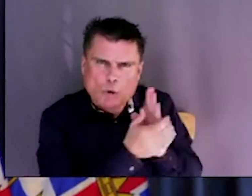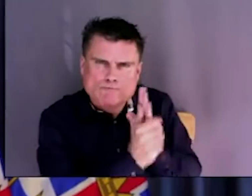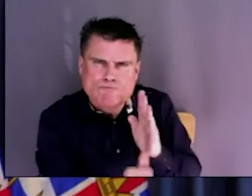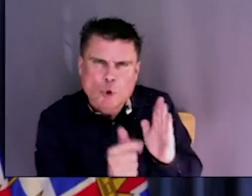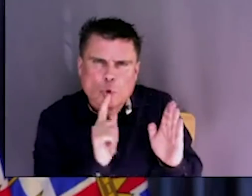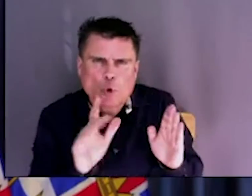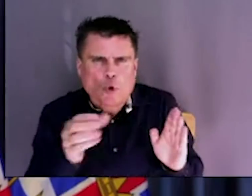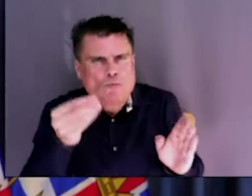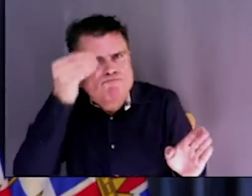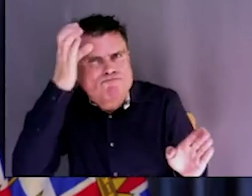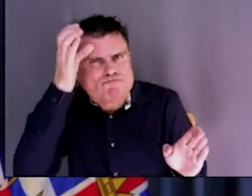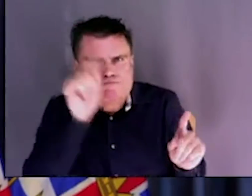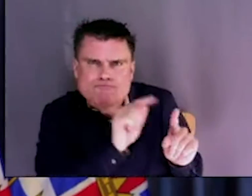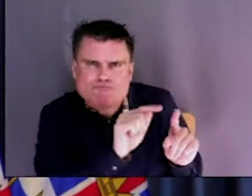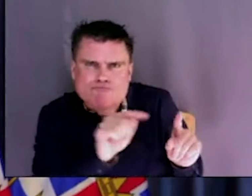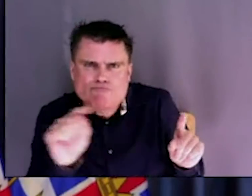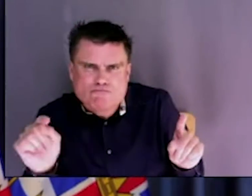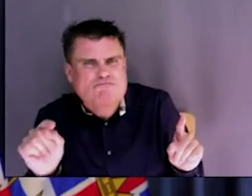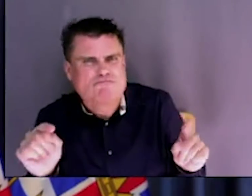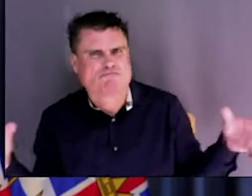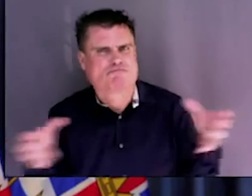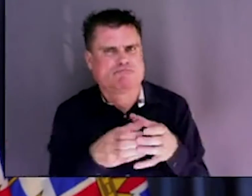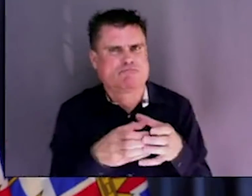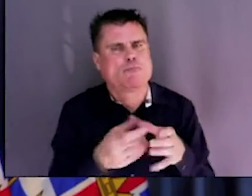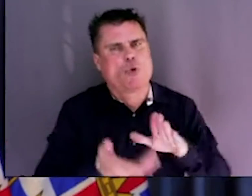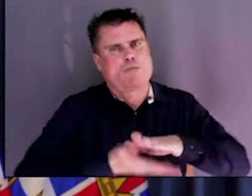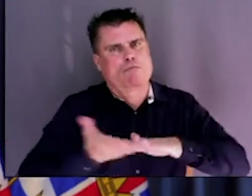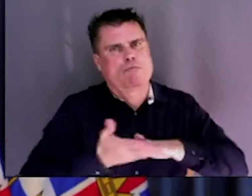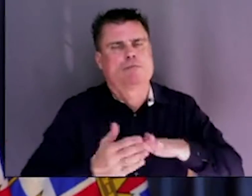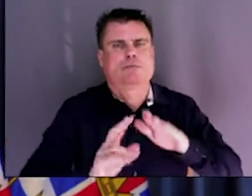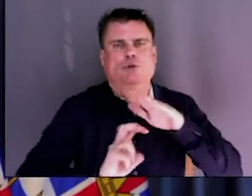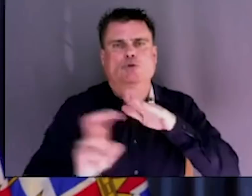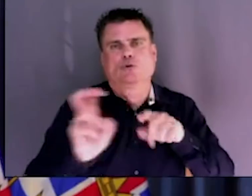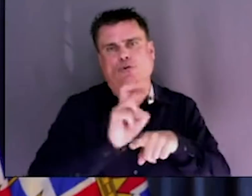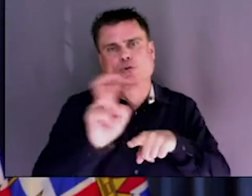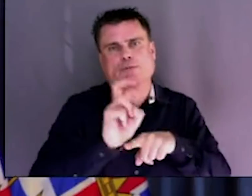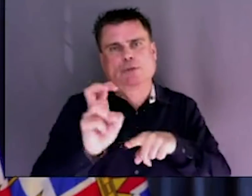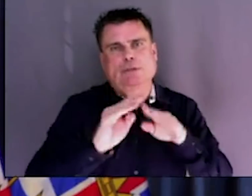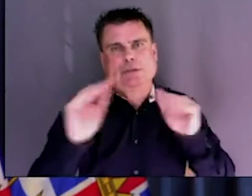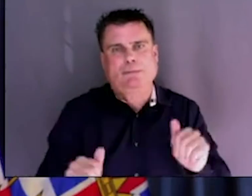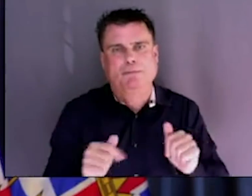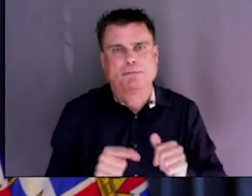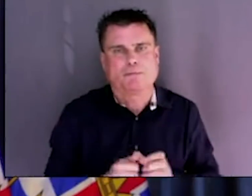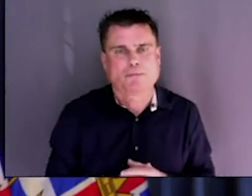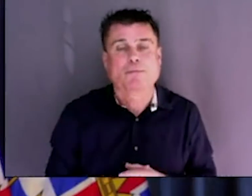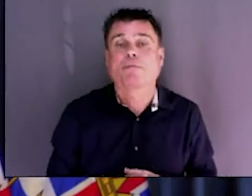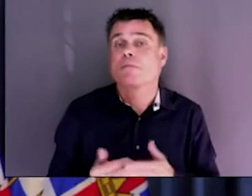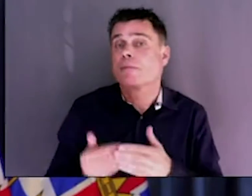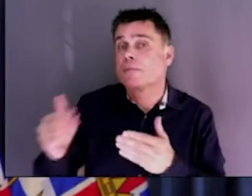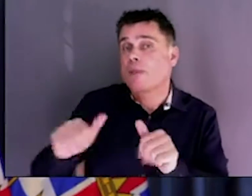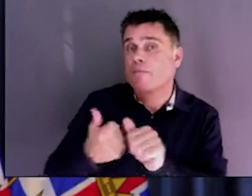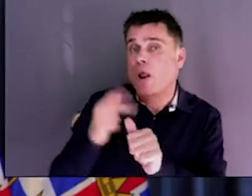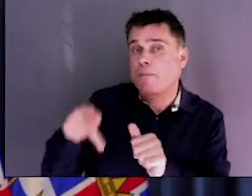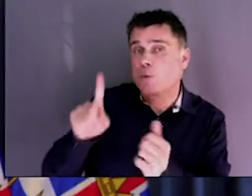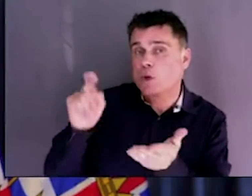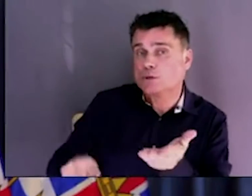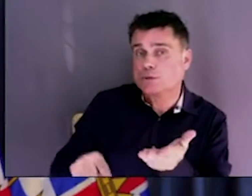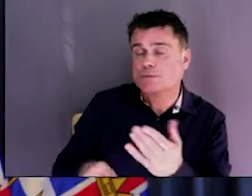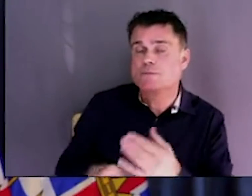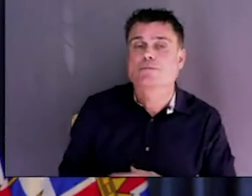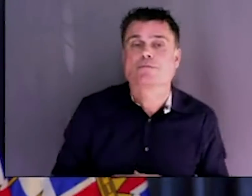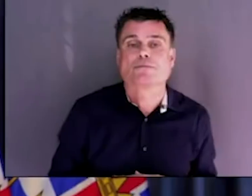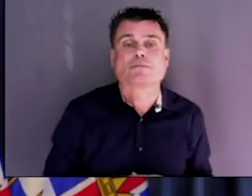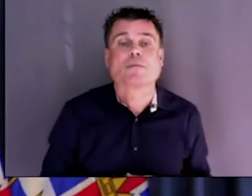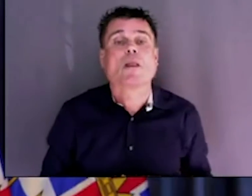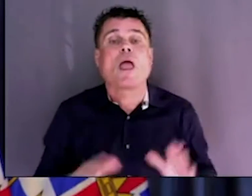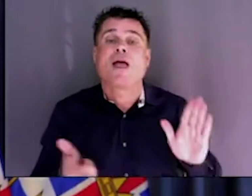Sure, thanks. A different subject. When the legislature comes back on Monday, the first task is going to be appointing a new speaker. That